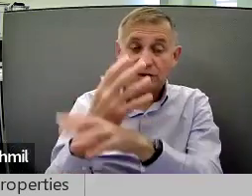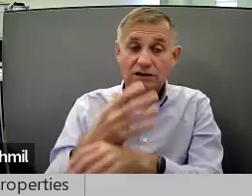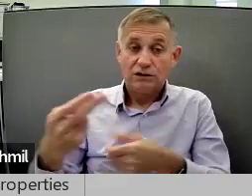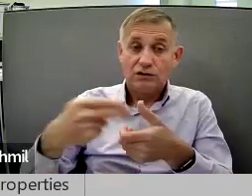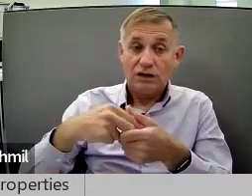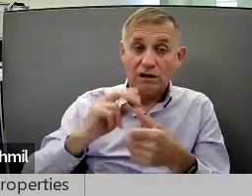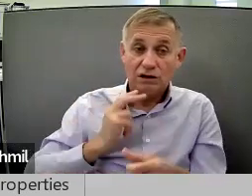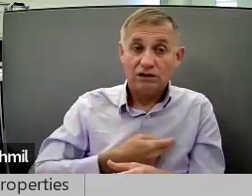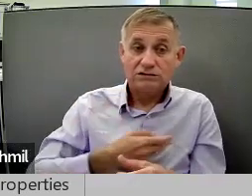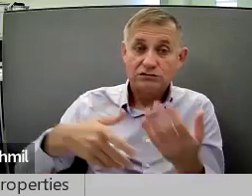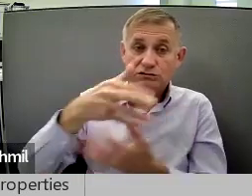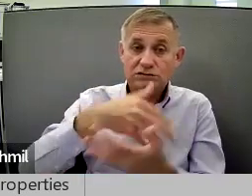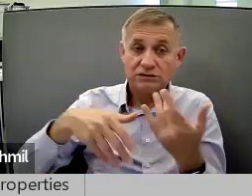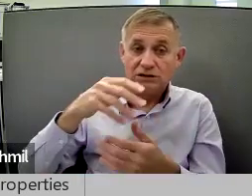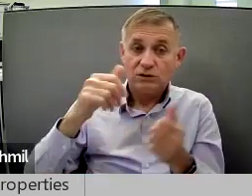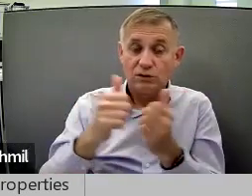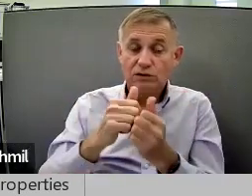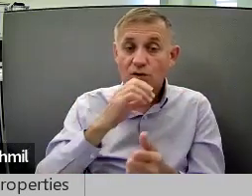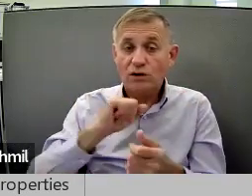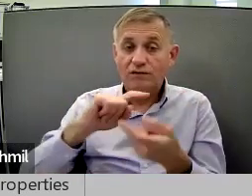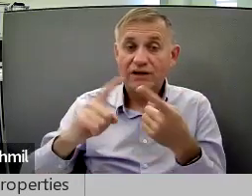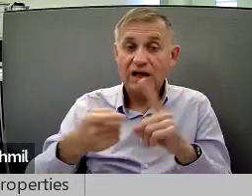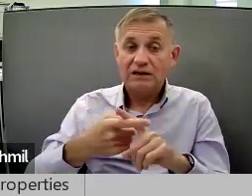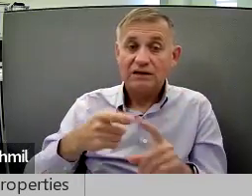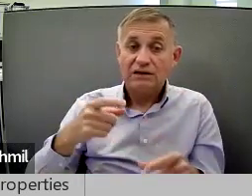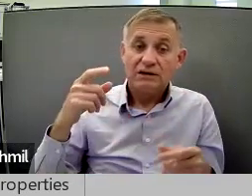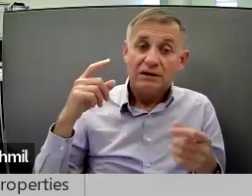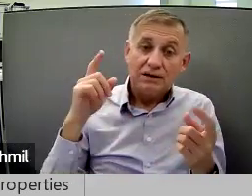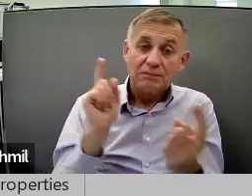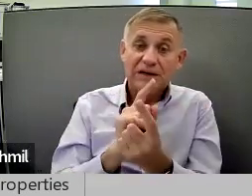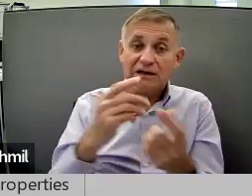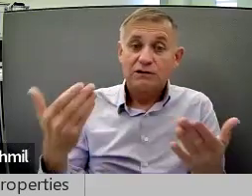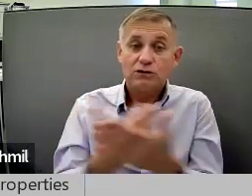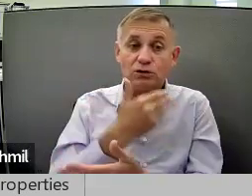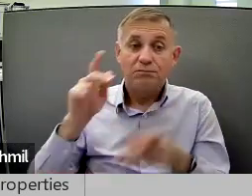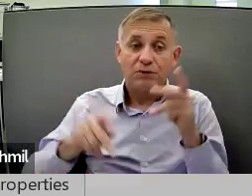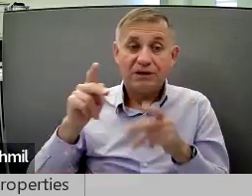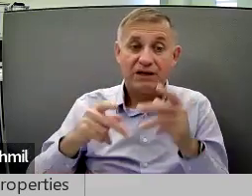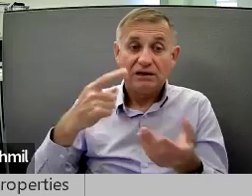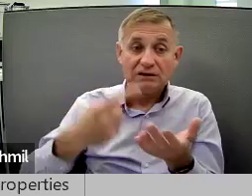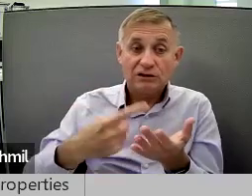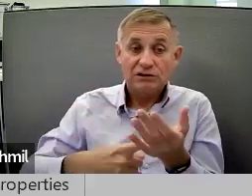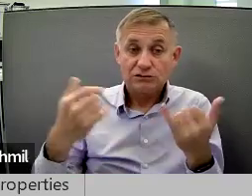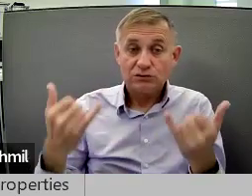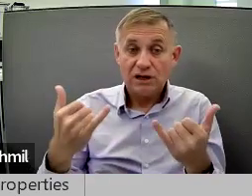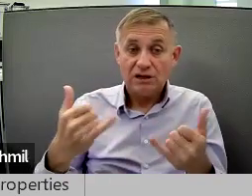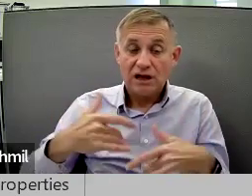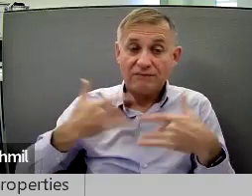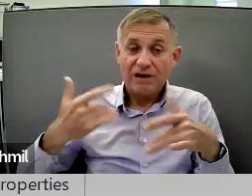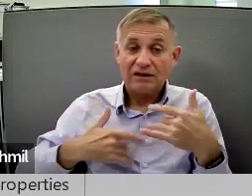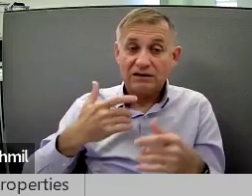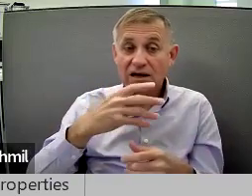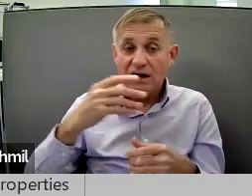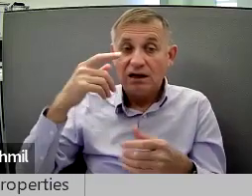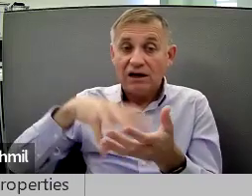2 to 3 p.m. virtually. Join us to socialize with old friends, meet new people, discuss